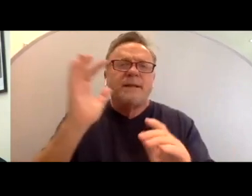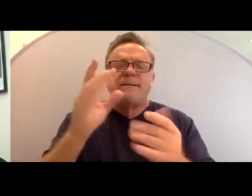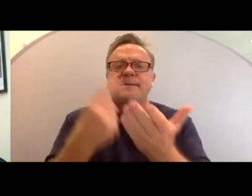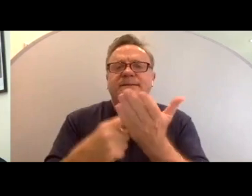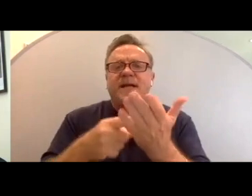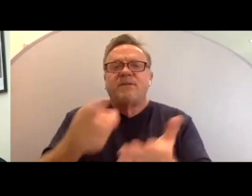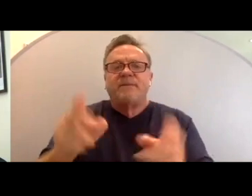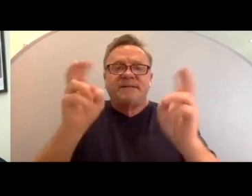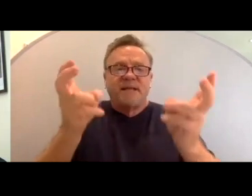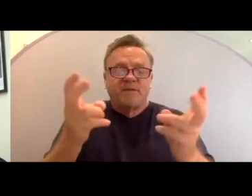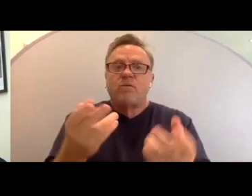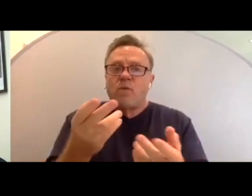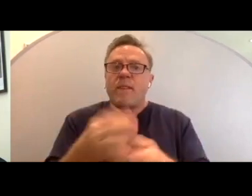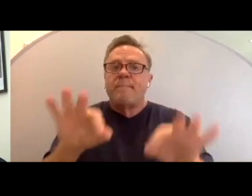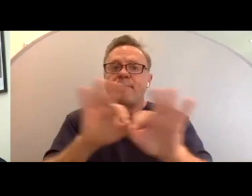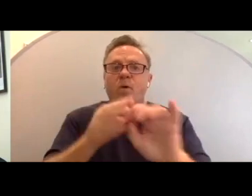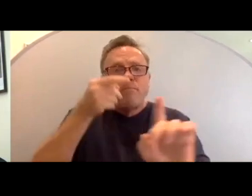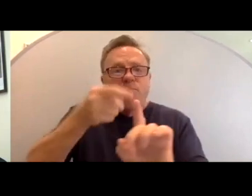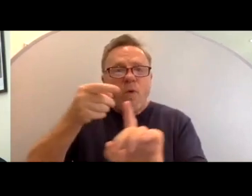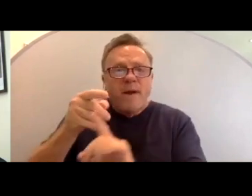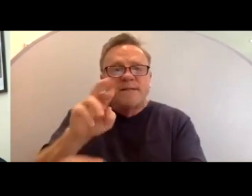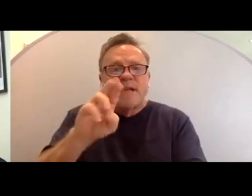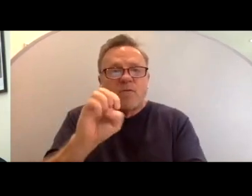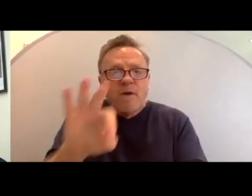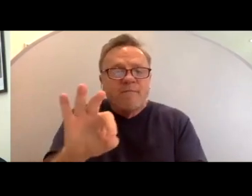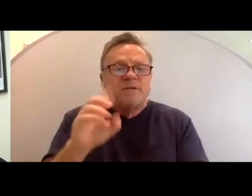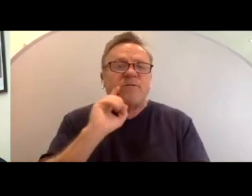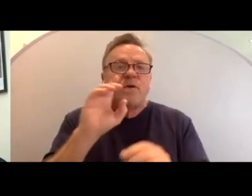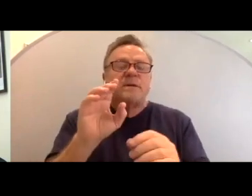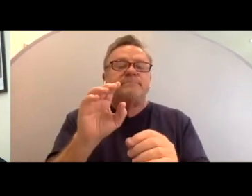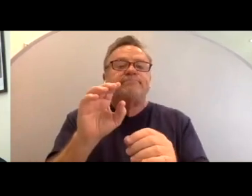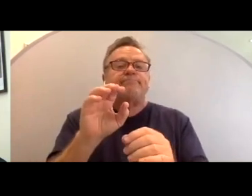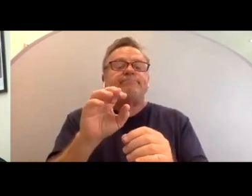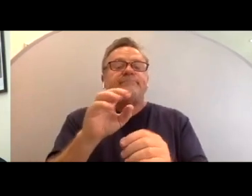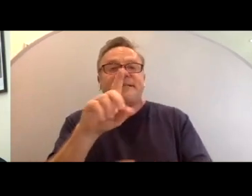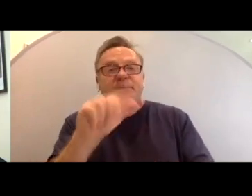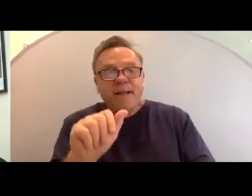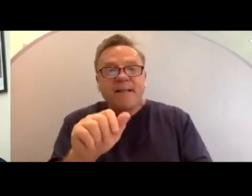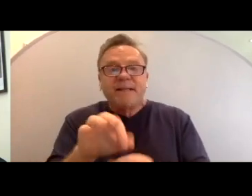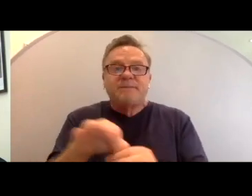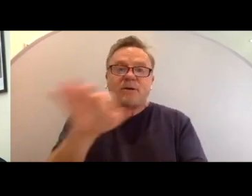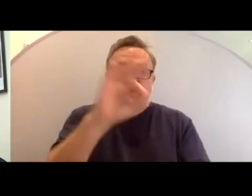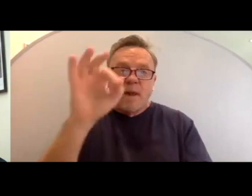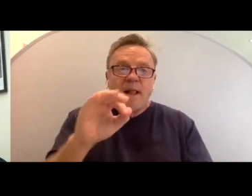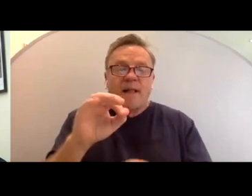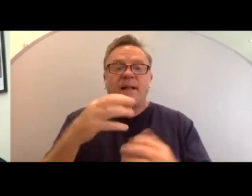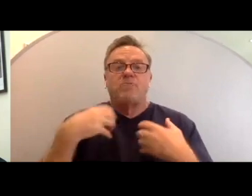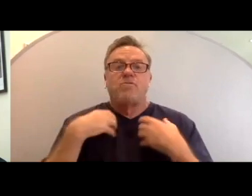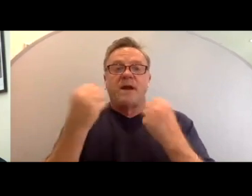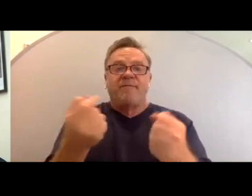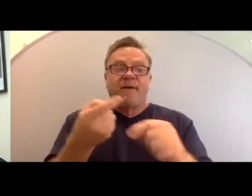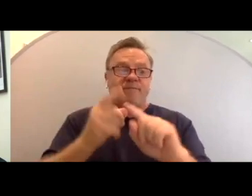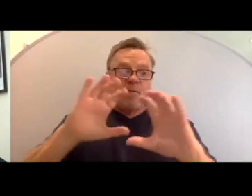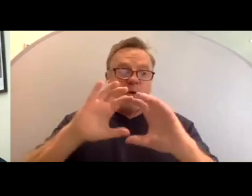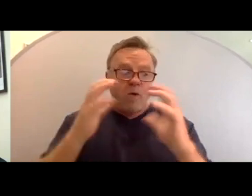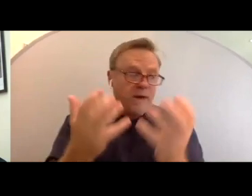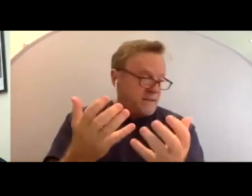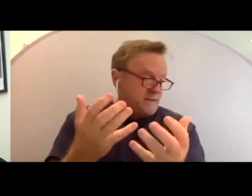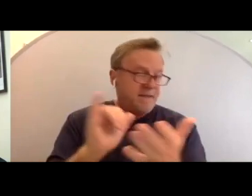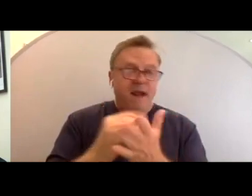points and references in disability and spirituality, recovering for wholeness, which I was drawing from here.